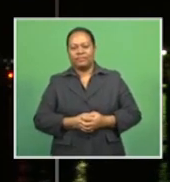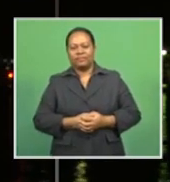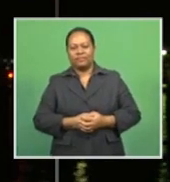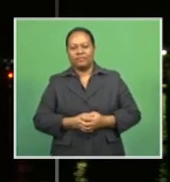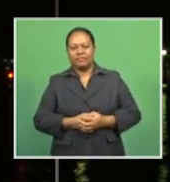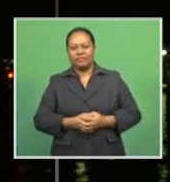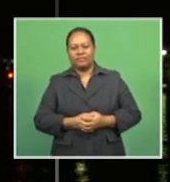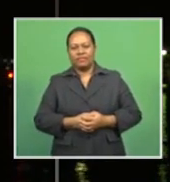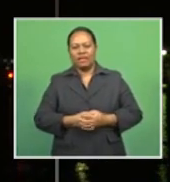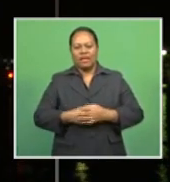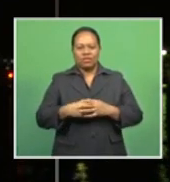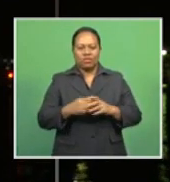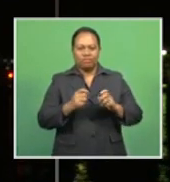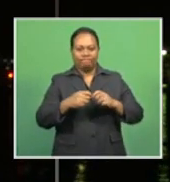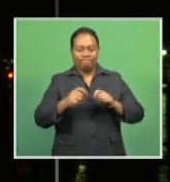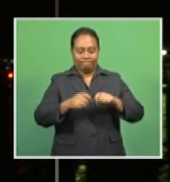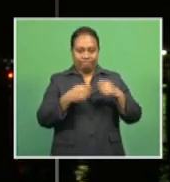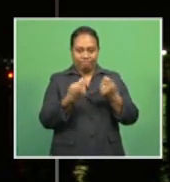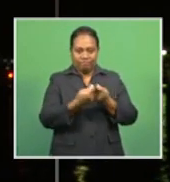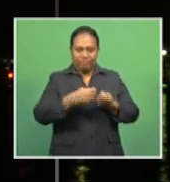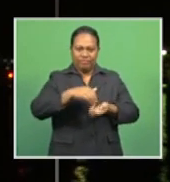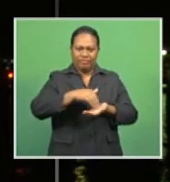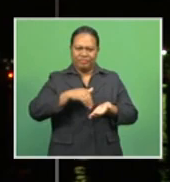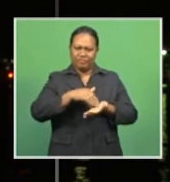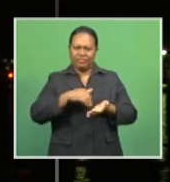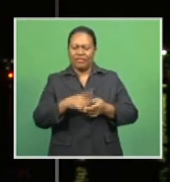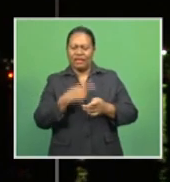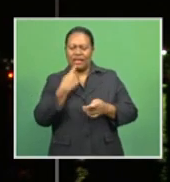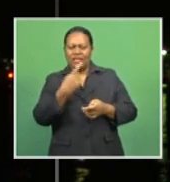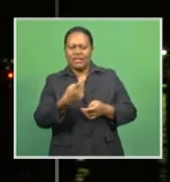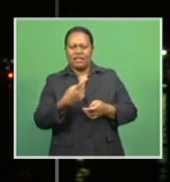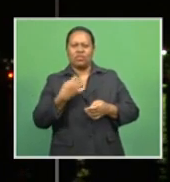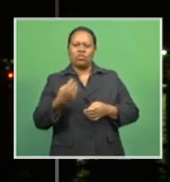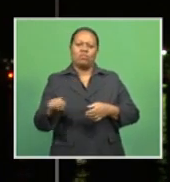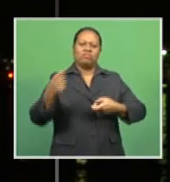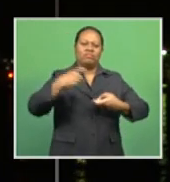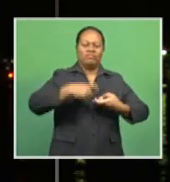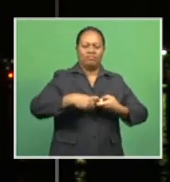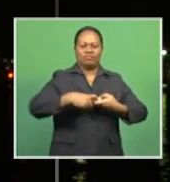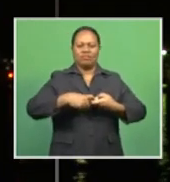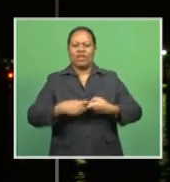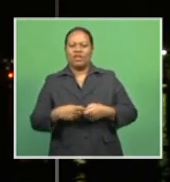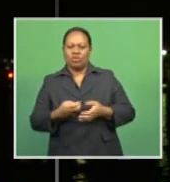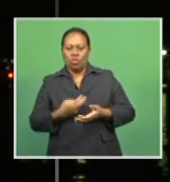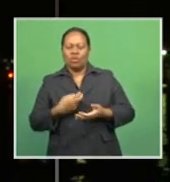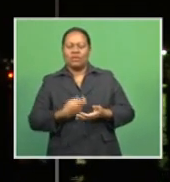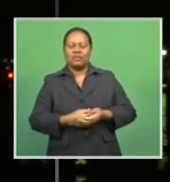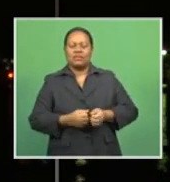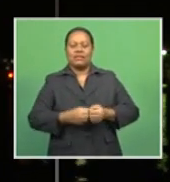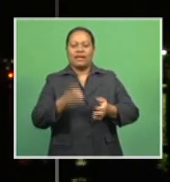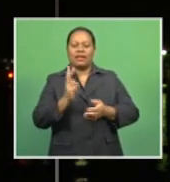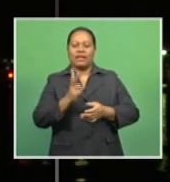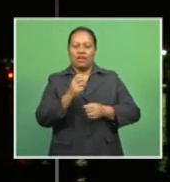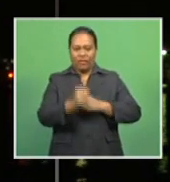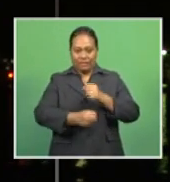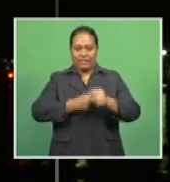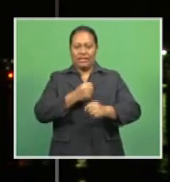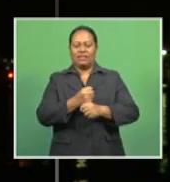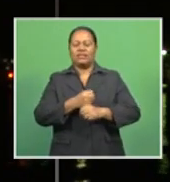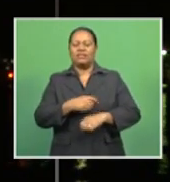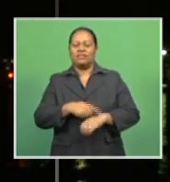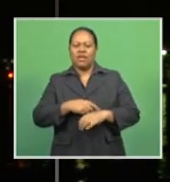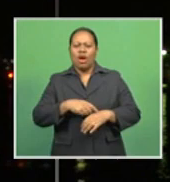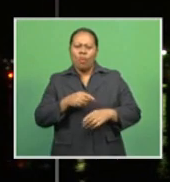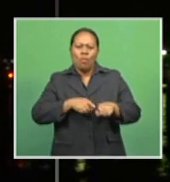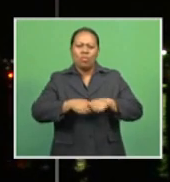The Warriors appear to be getting closure to a scheduled departure to join the rebooted NRL season. But while there are plenty of